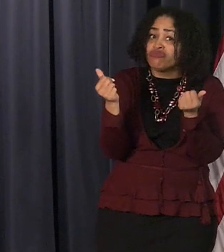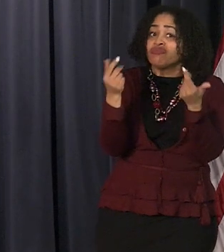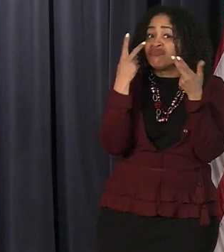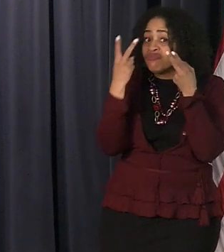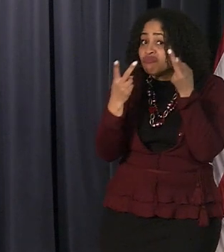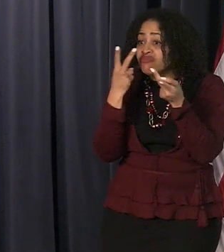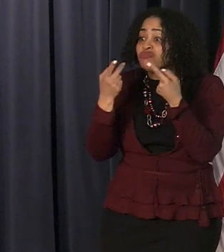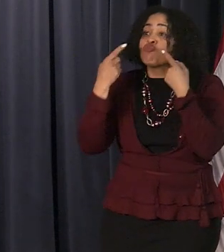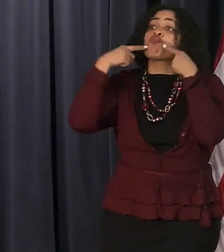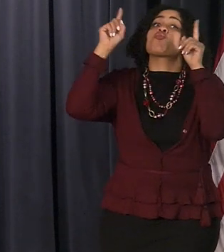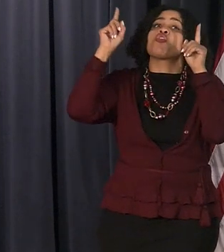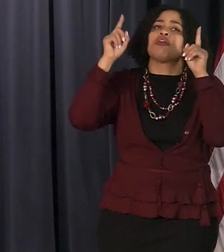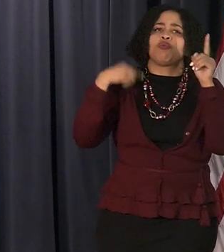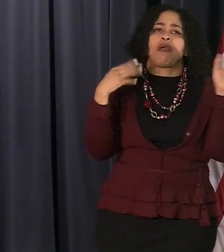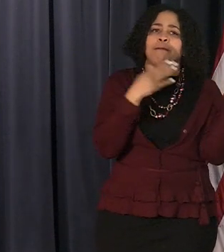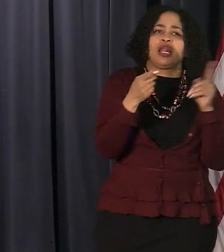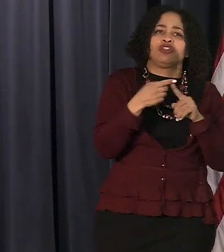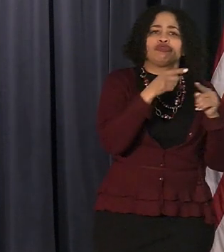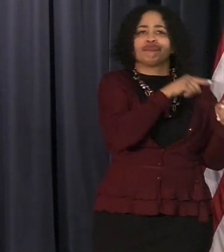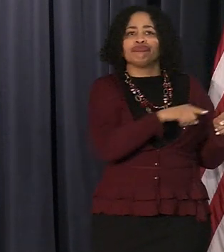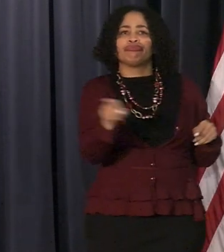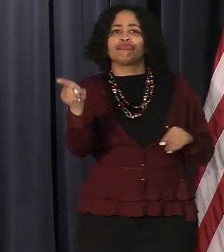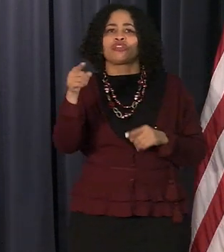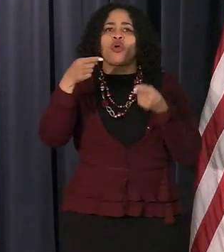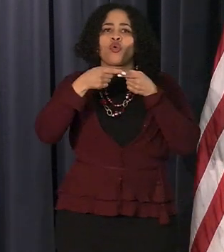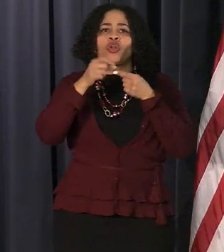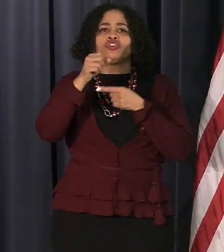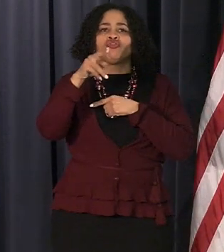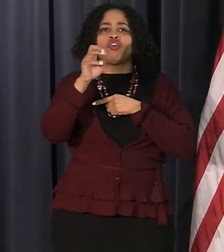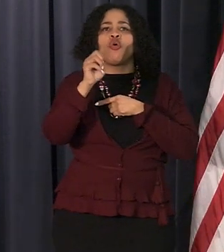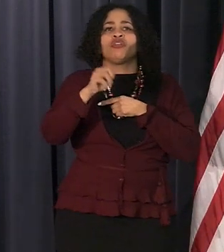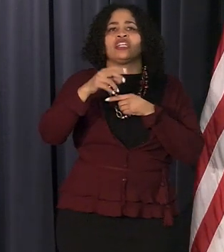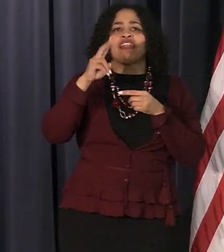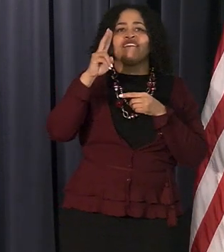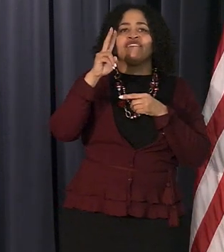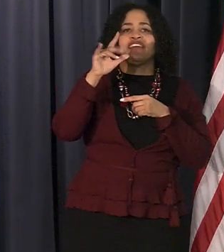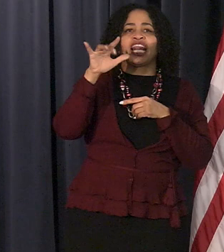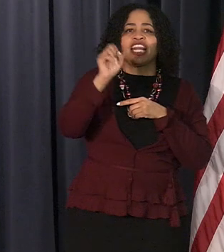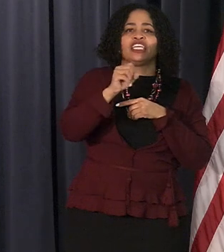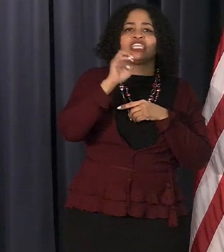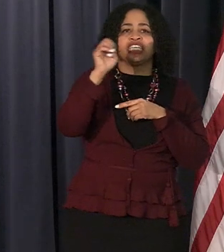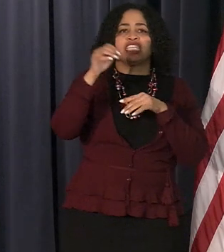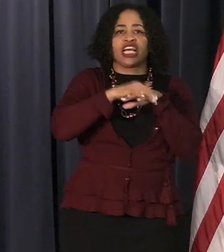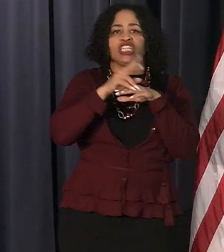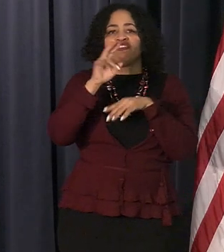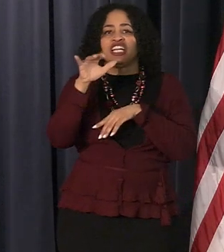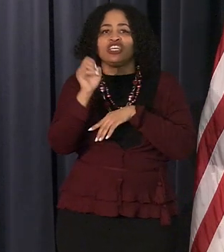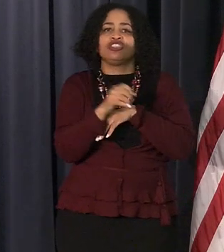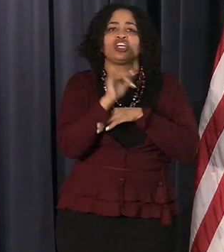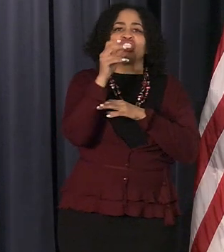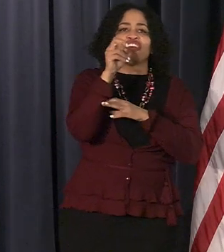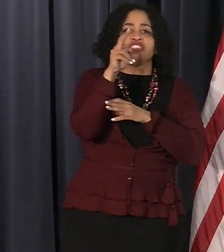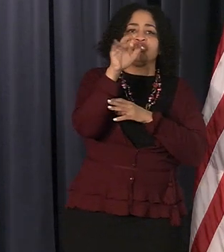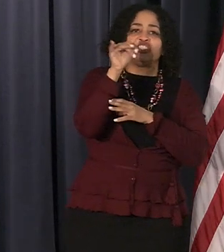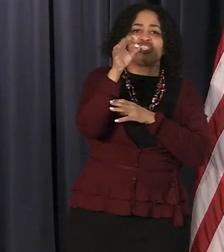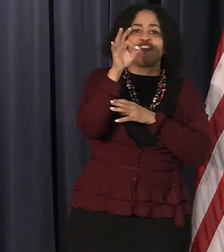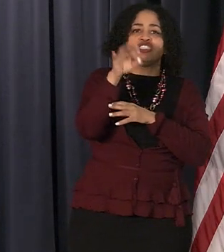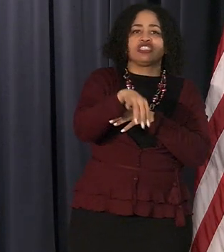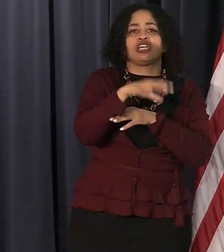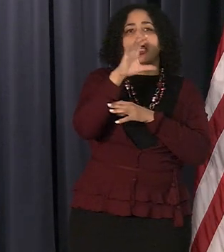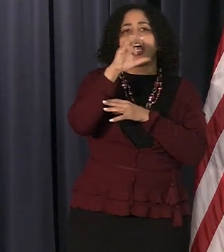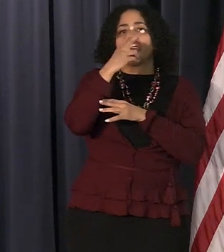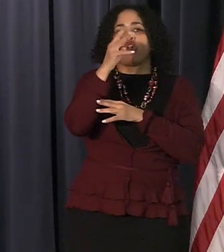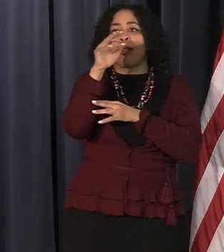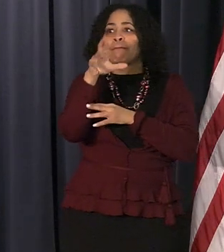are expecting to move on to cornerstone village east english village jefferson chalmers morningside moross morang on the east side